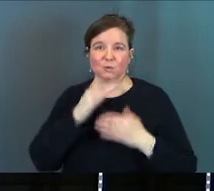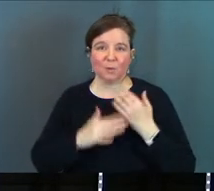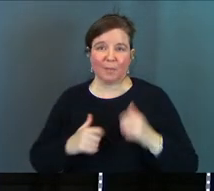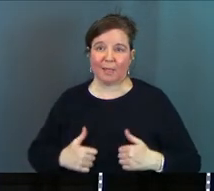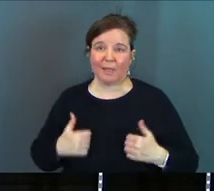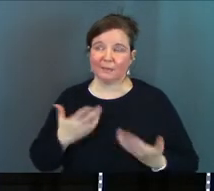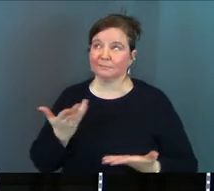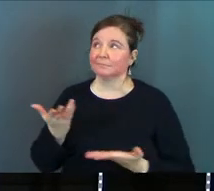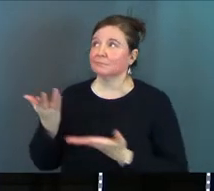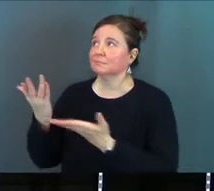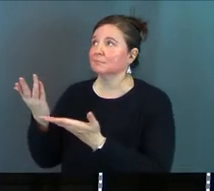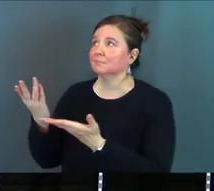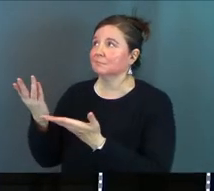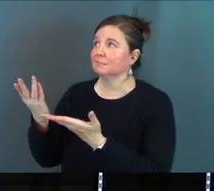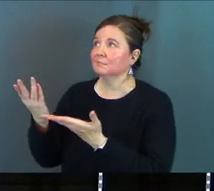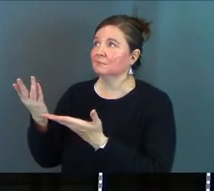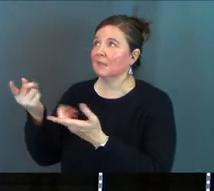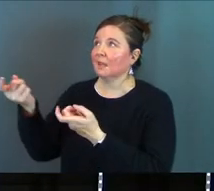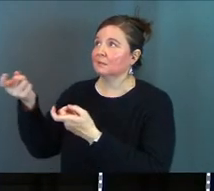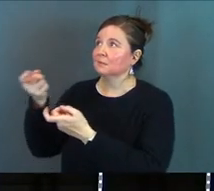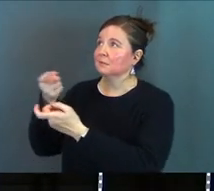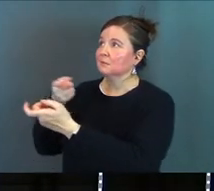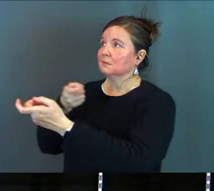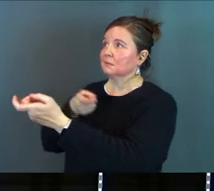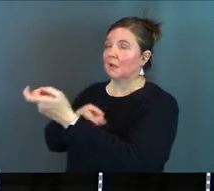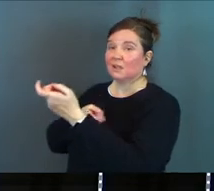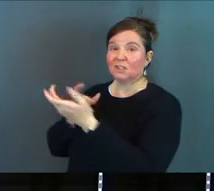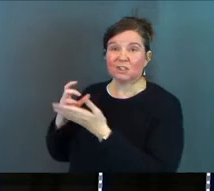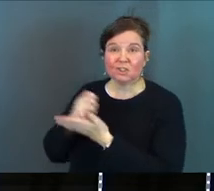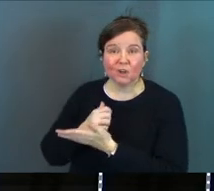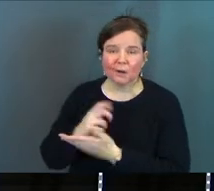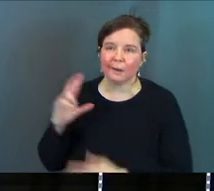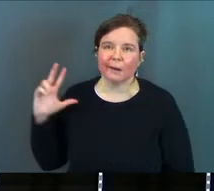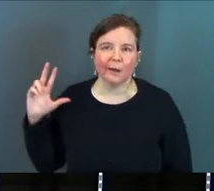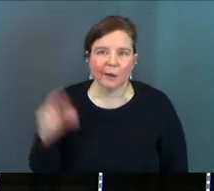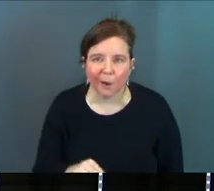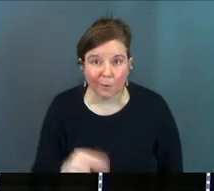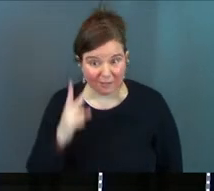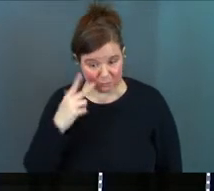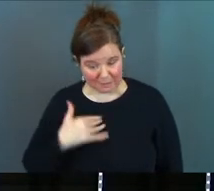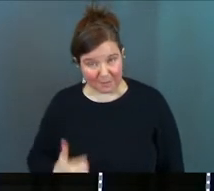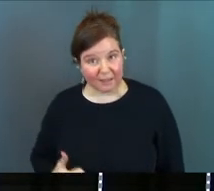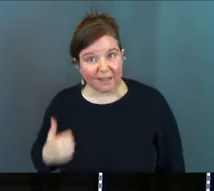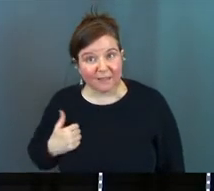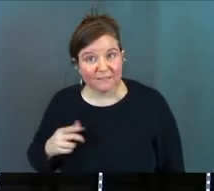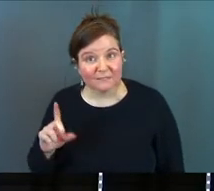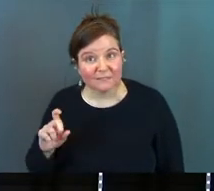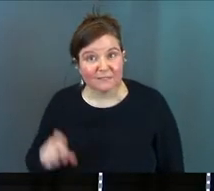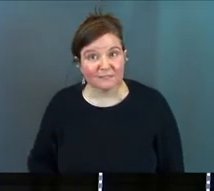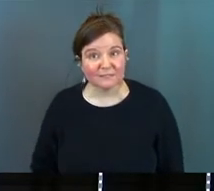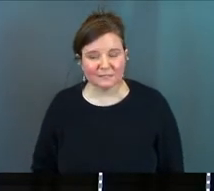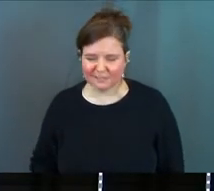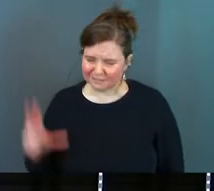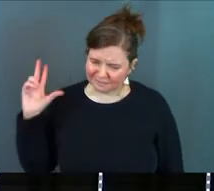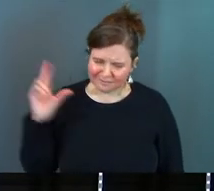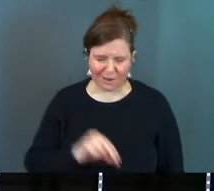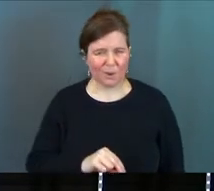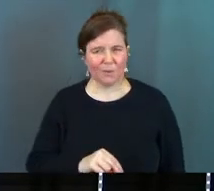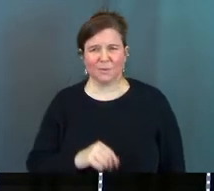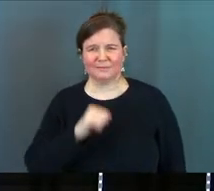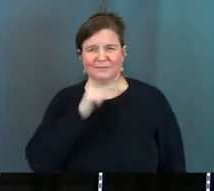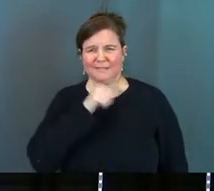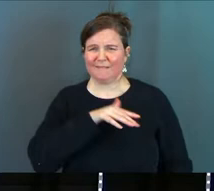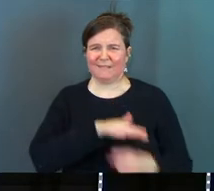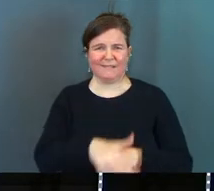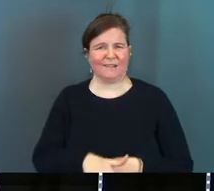you present it to him in the great exchange does it earn it heck no have you seen my life heck no it's not